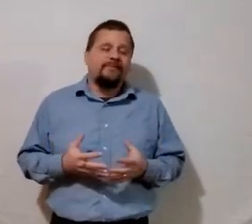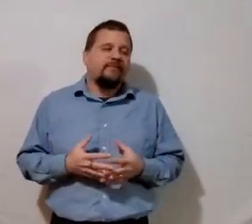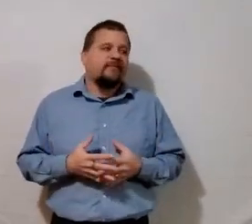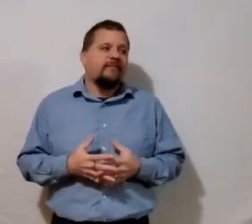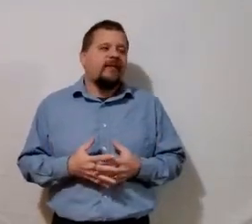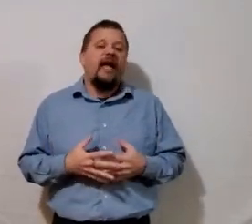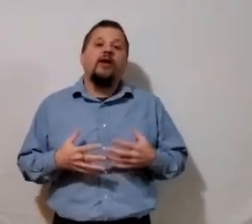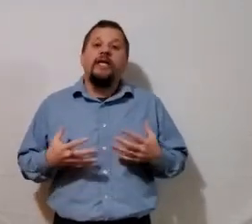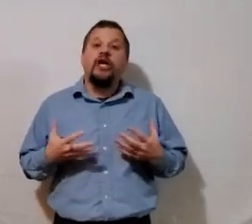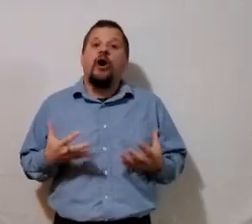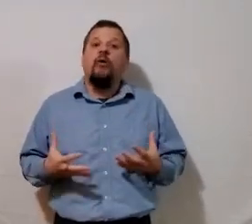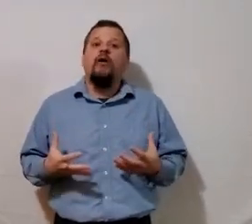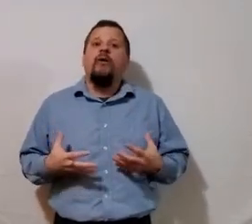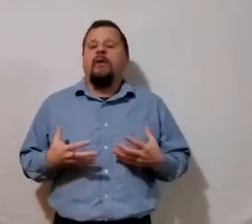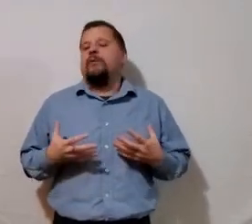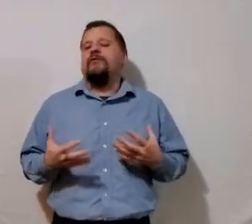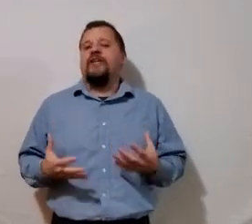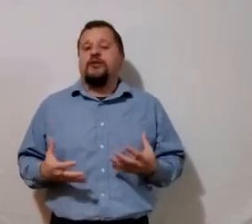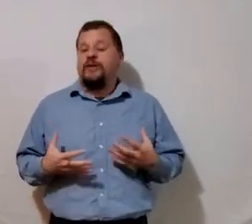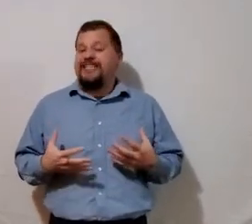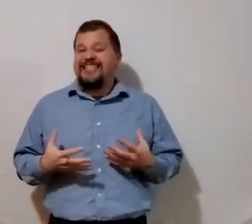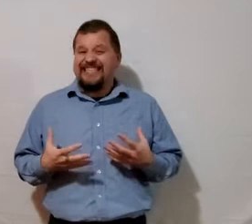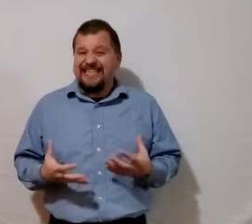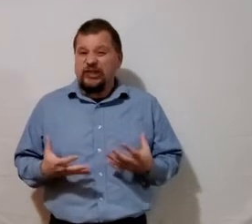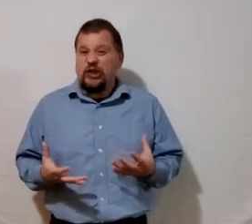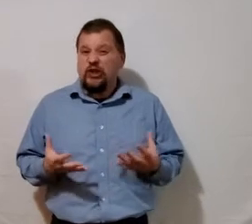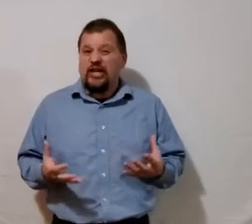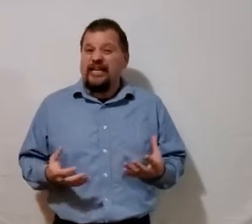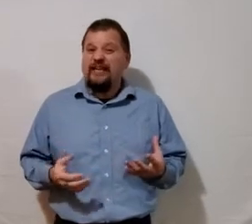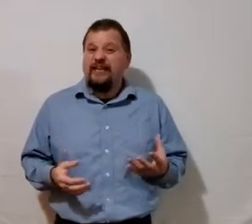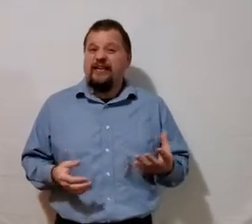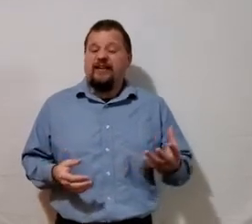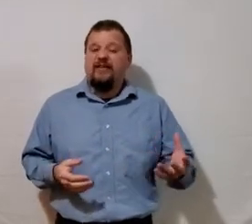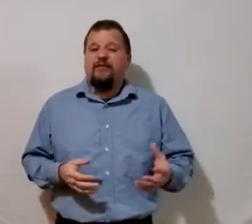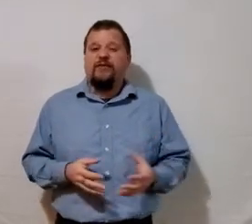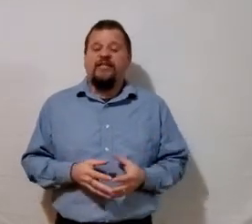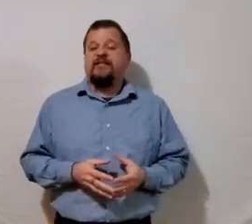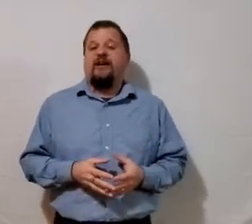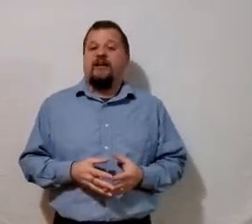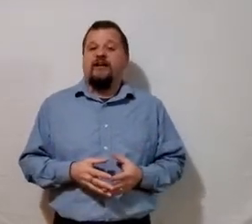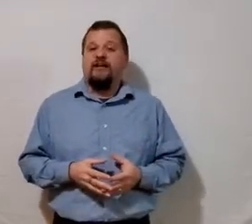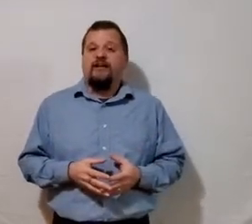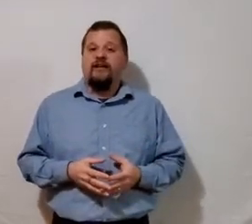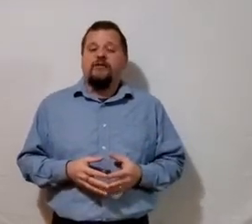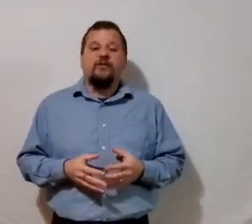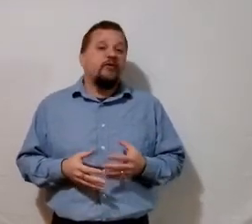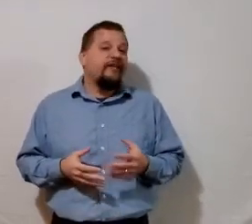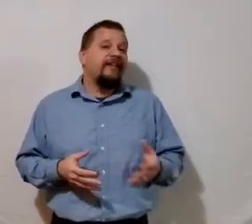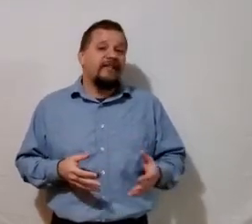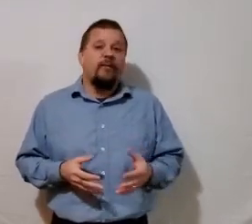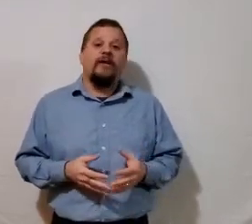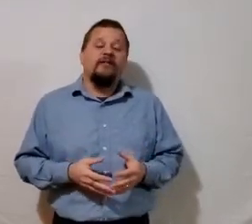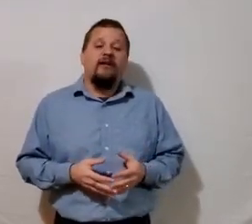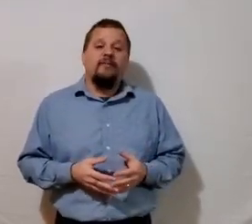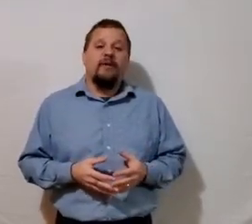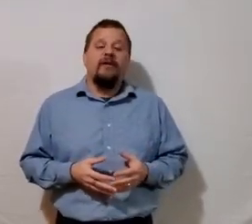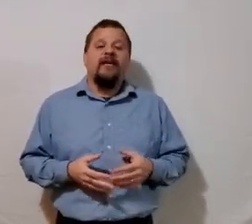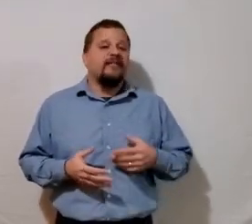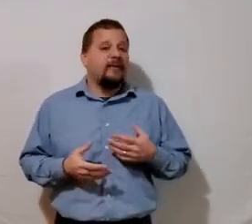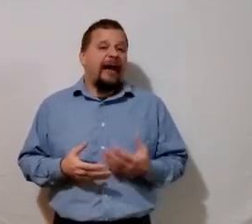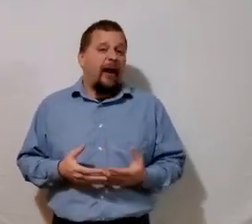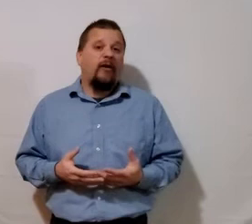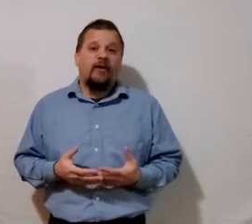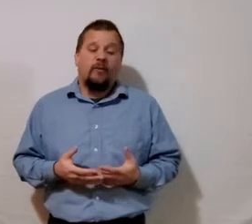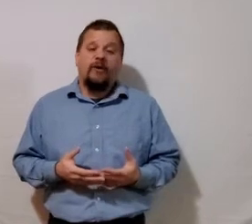done how do we know when we're finished what does success look like for this talk so three of the things I want to talk